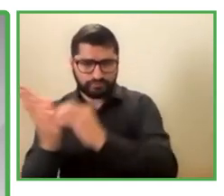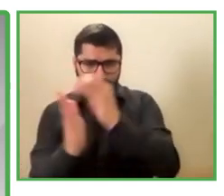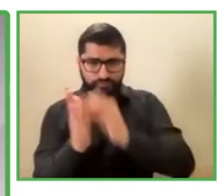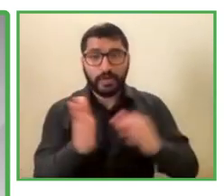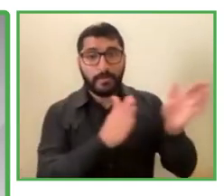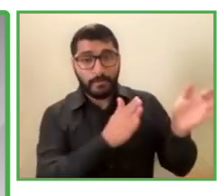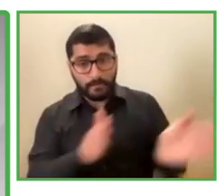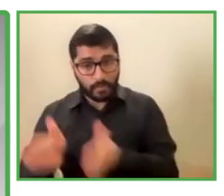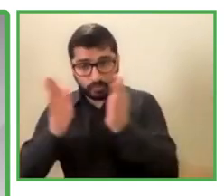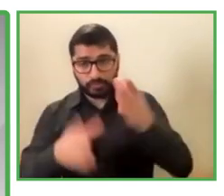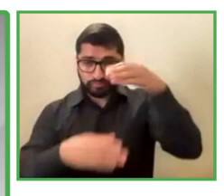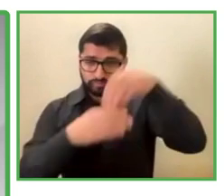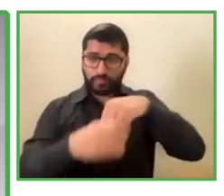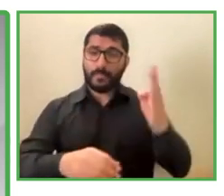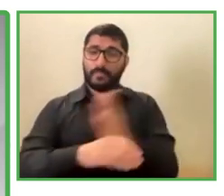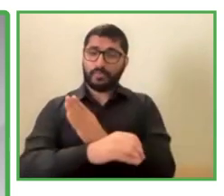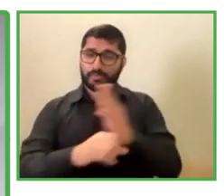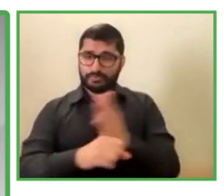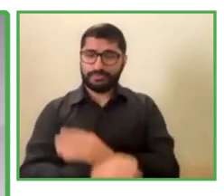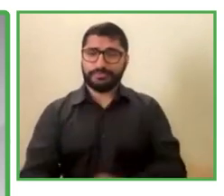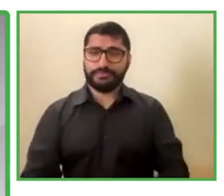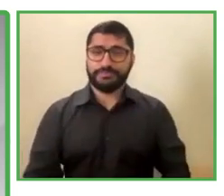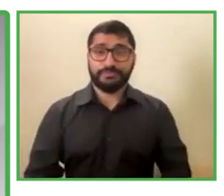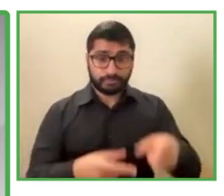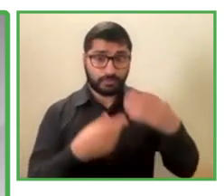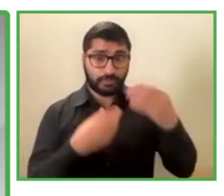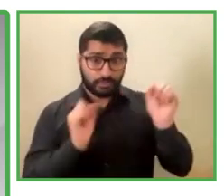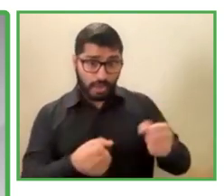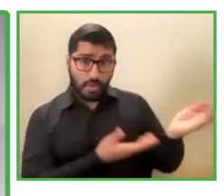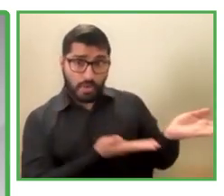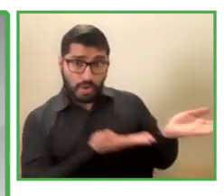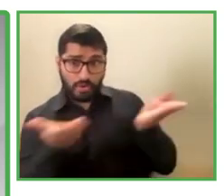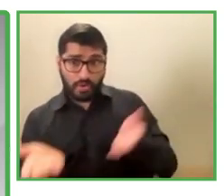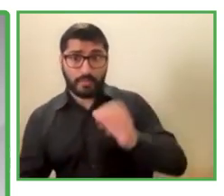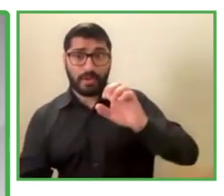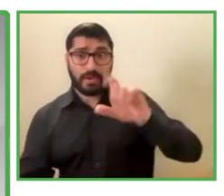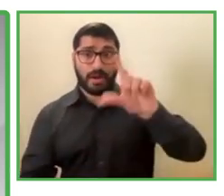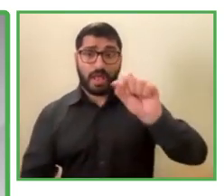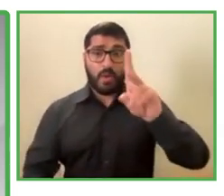And productivity within. Organizations. leave you with. Claudia Ochoa.